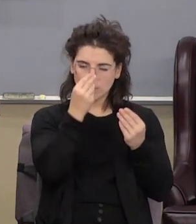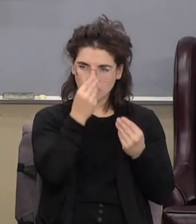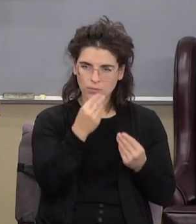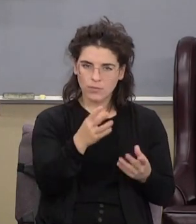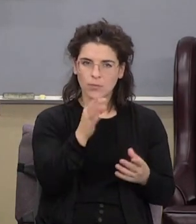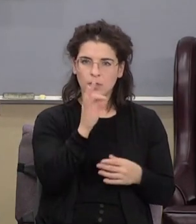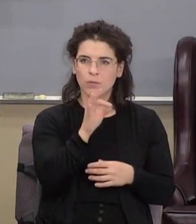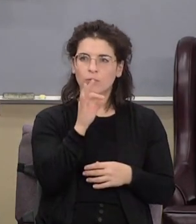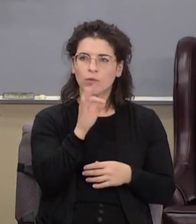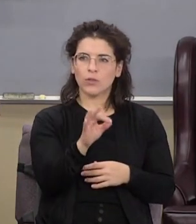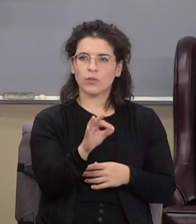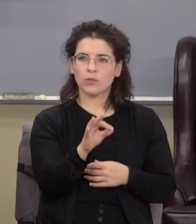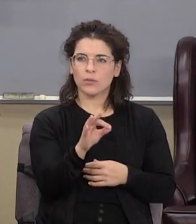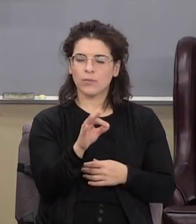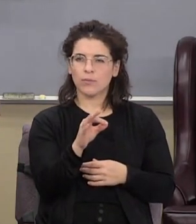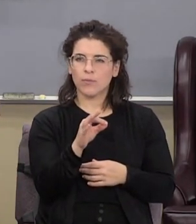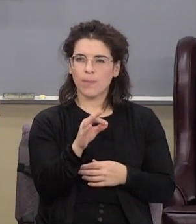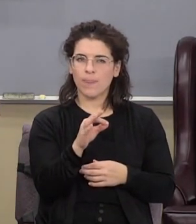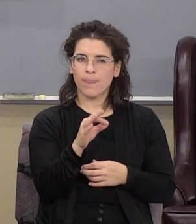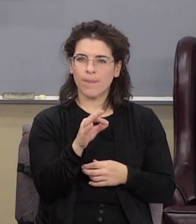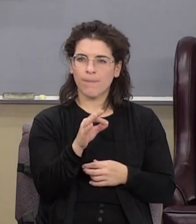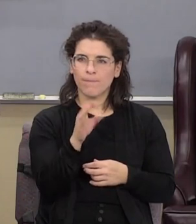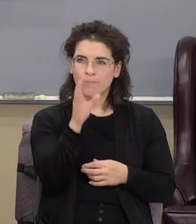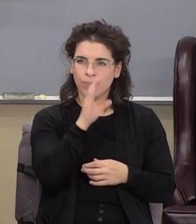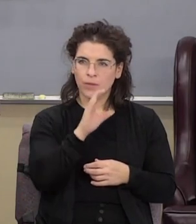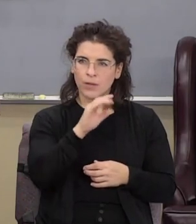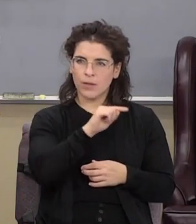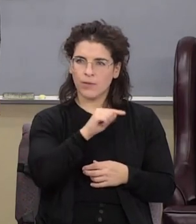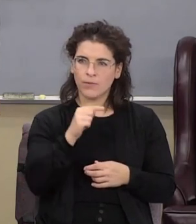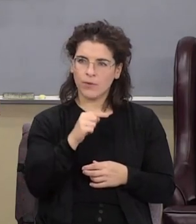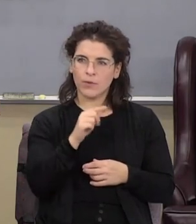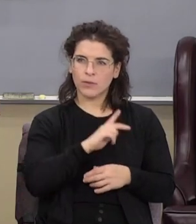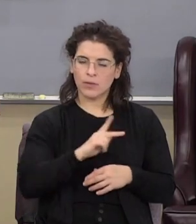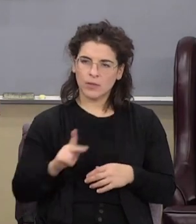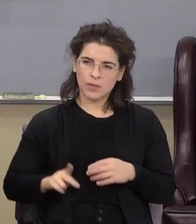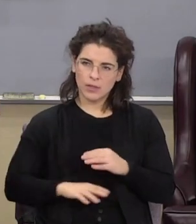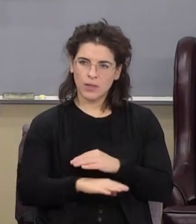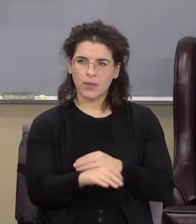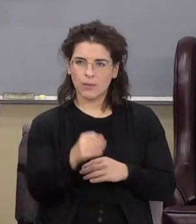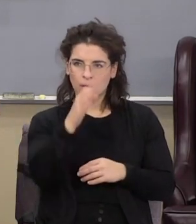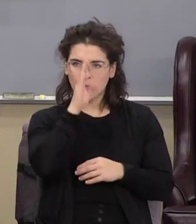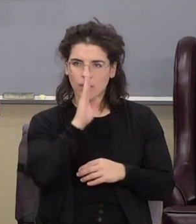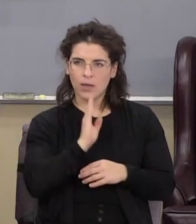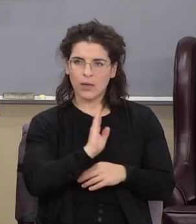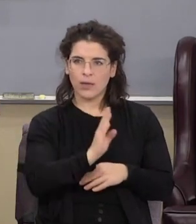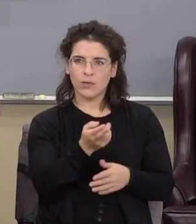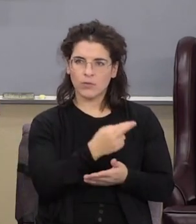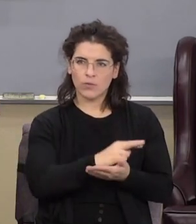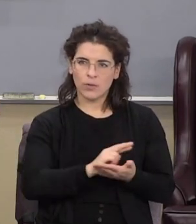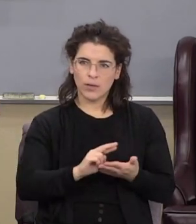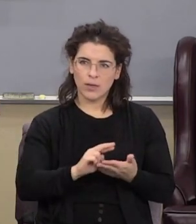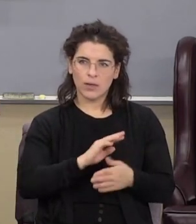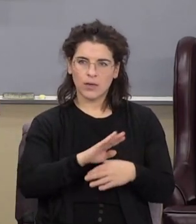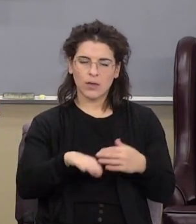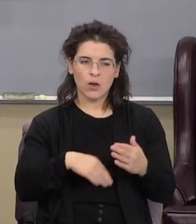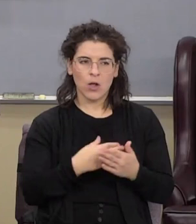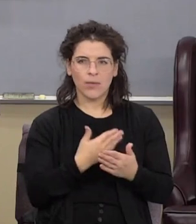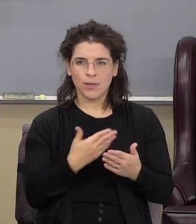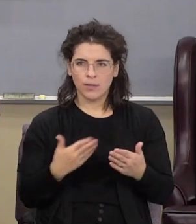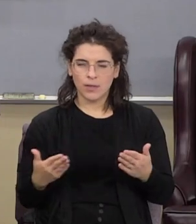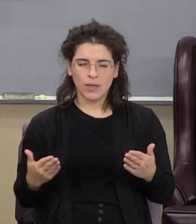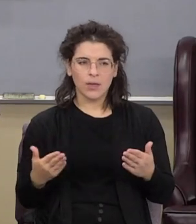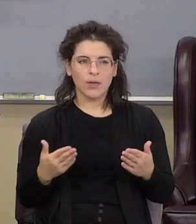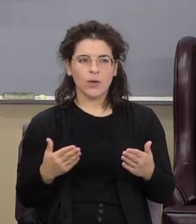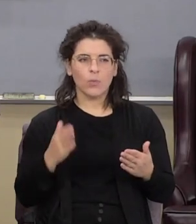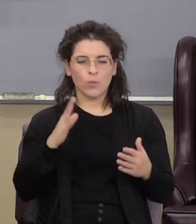preaching back here he says seek ye first the kingdom of God and his righteousness and all these things